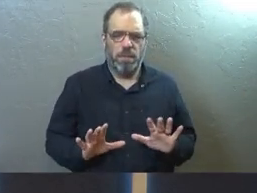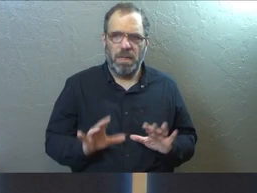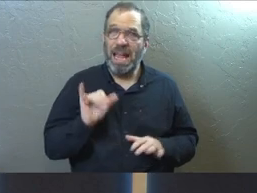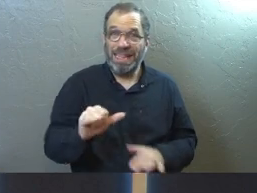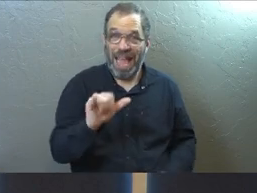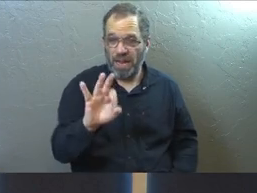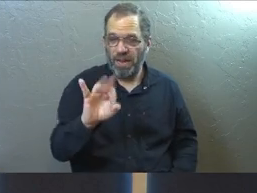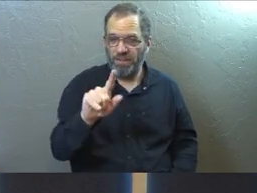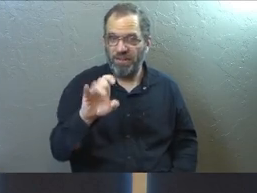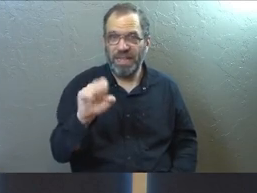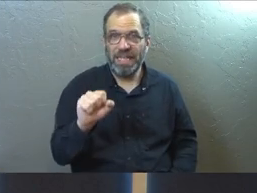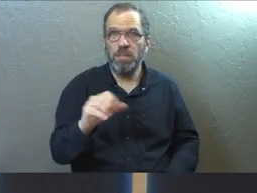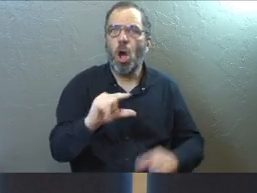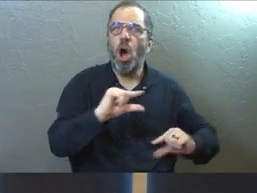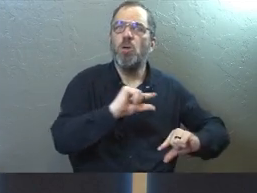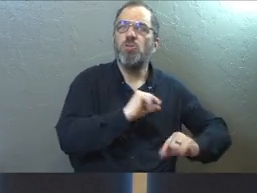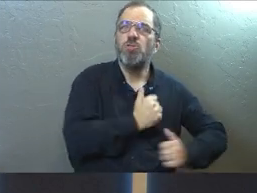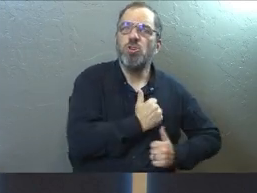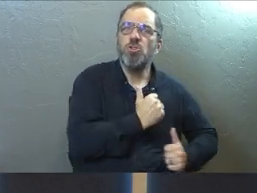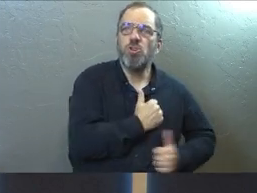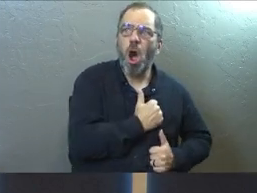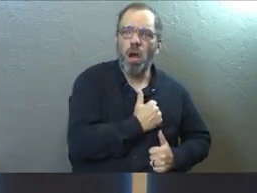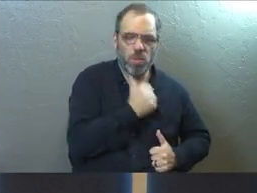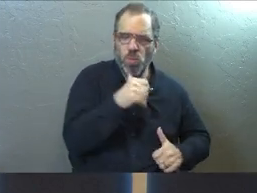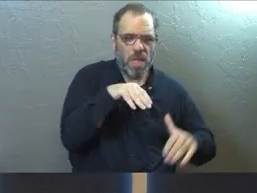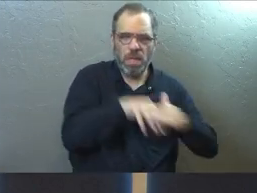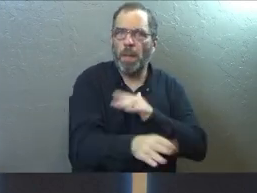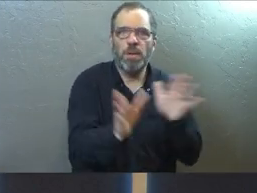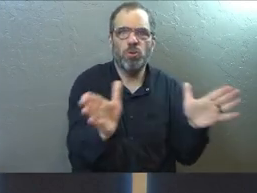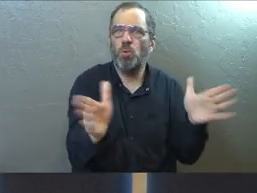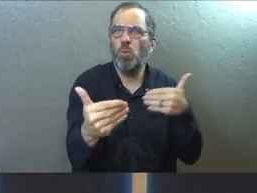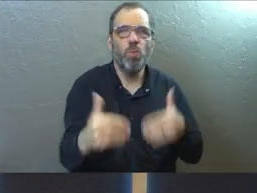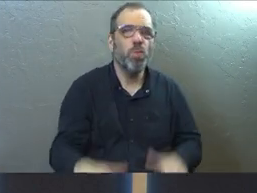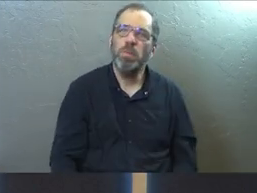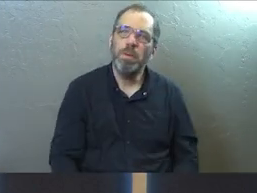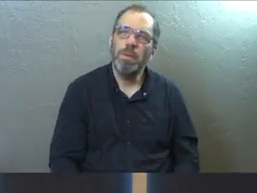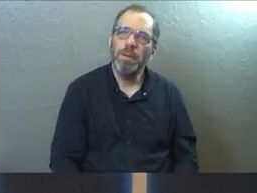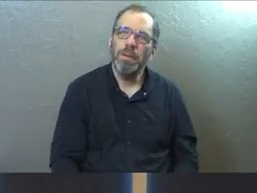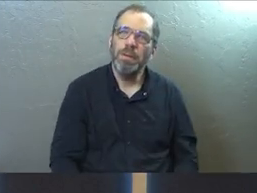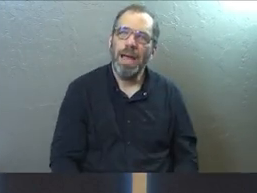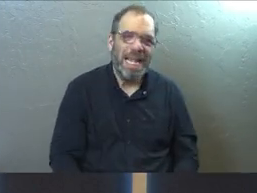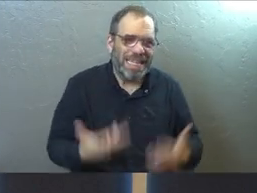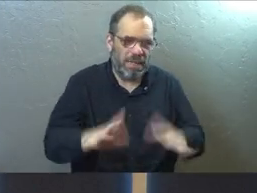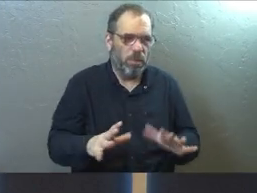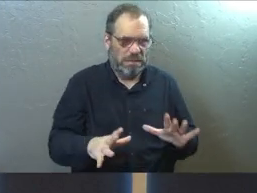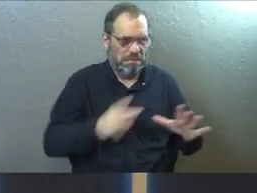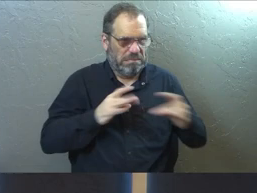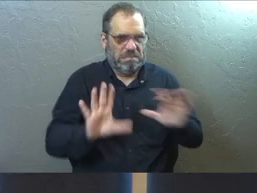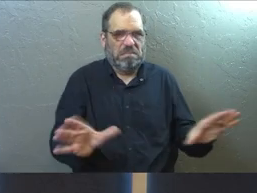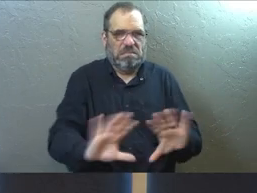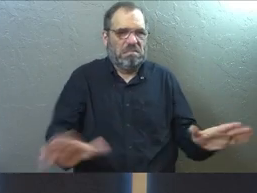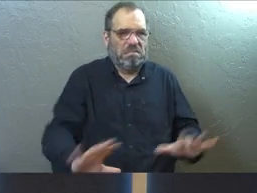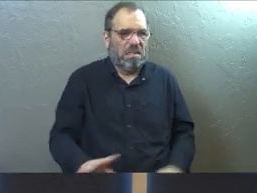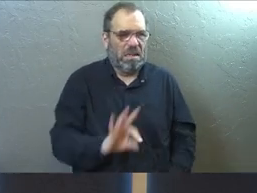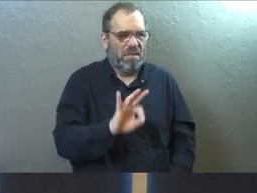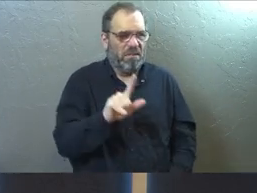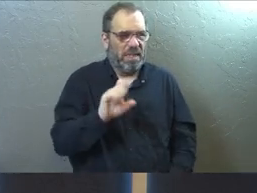that because of the fleas, the guards, the male guards won't come into the room. Because they don't want to get the fleas.